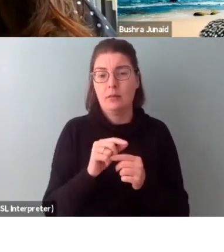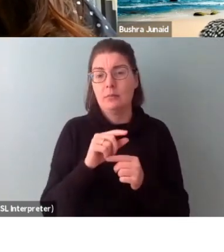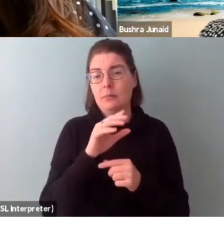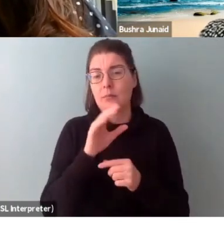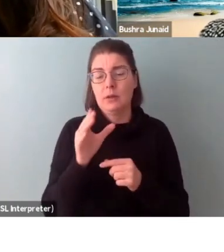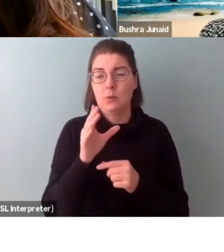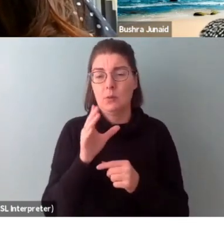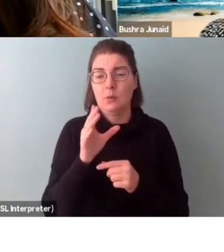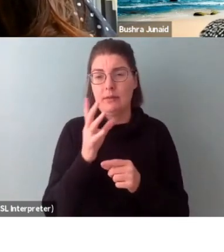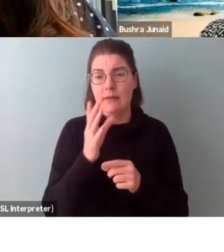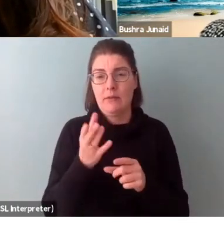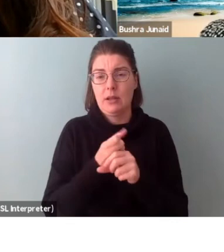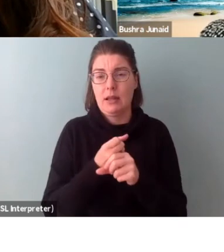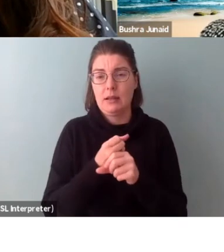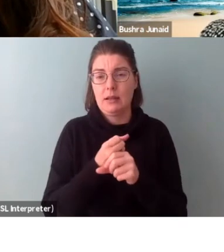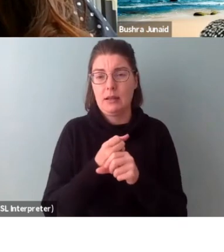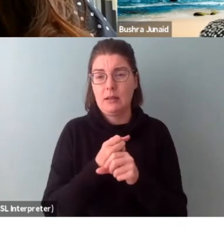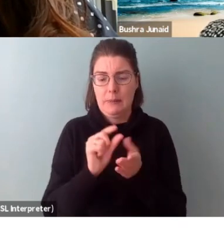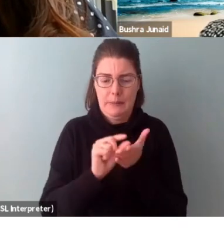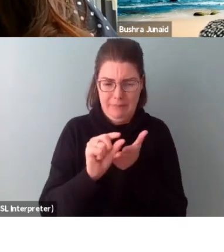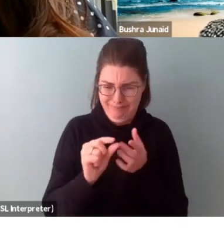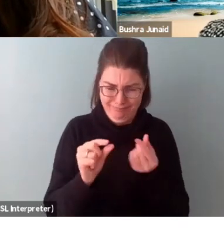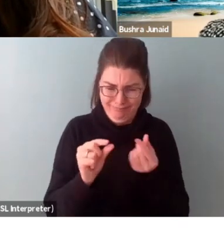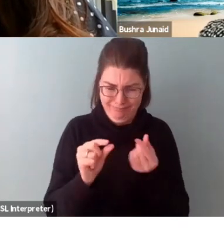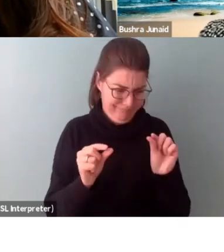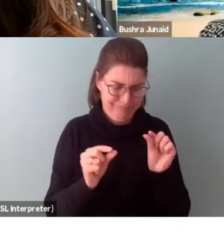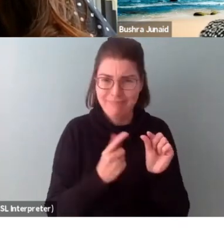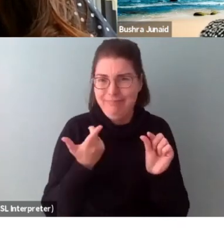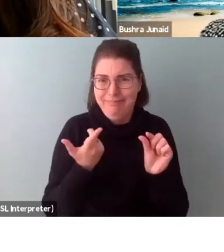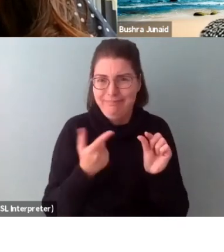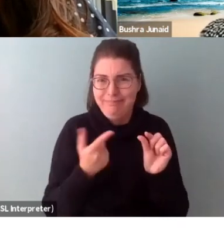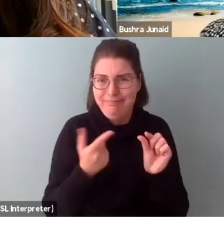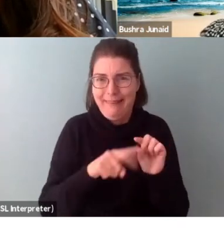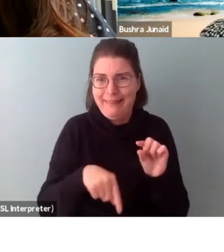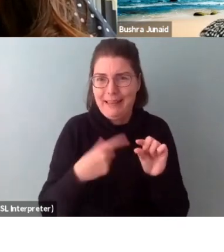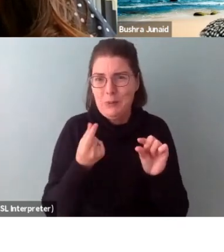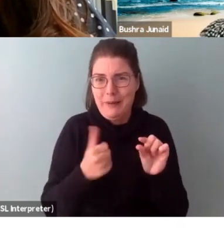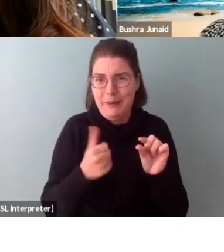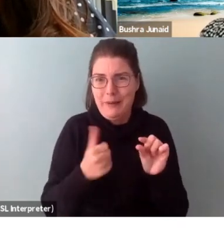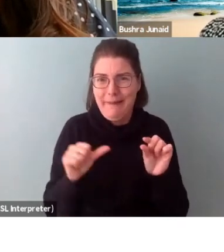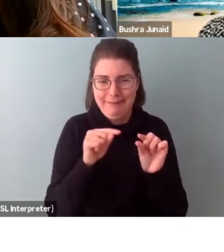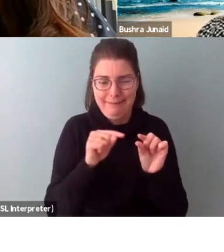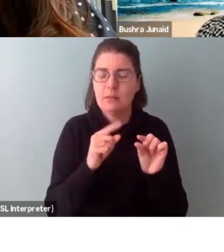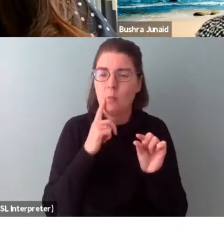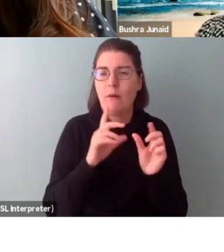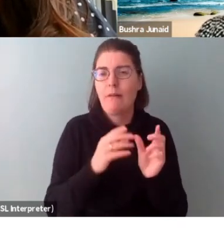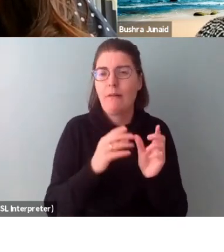receive so little that you wouldn't, won't be able to accomplish your goals.